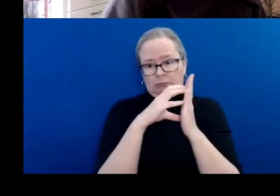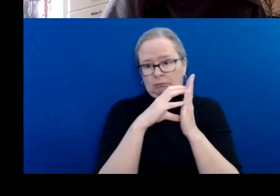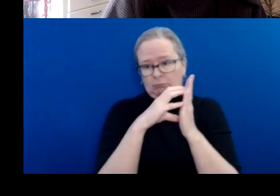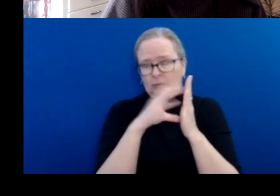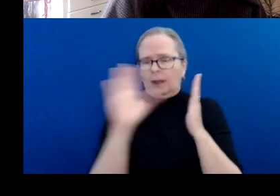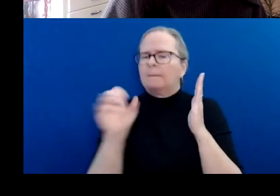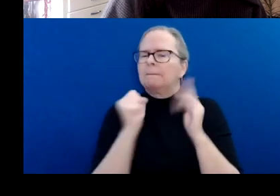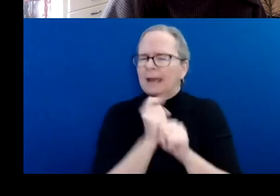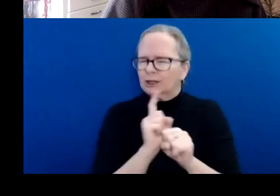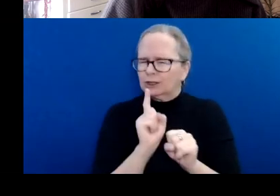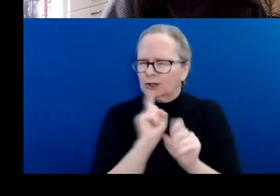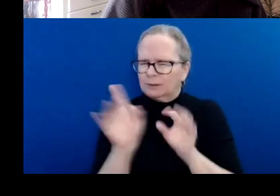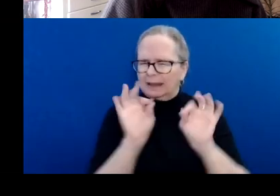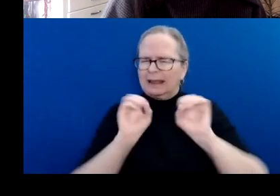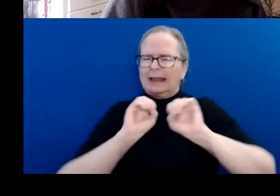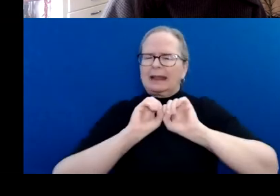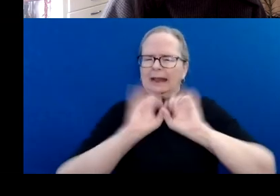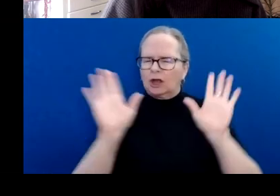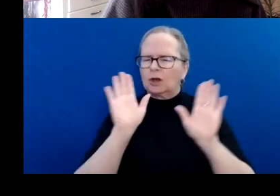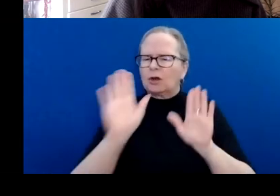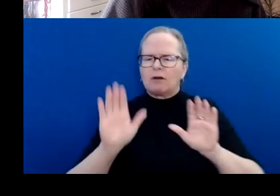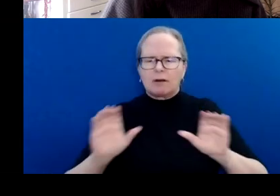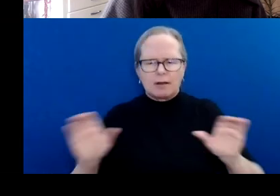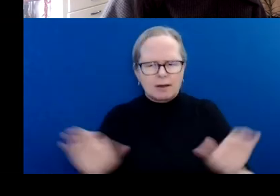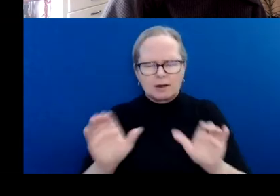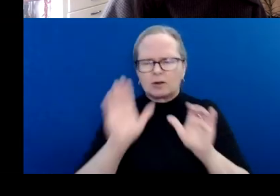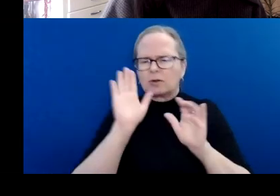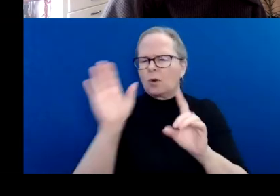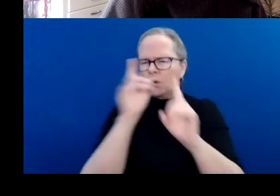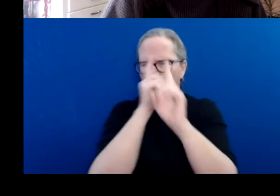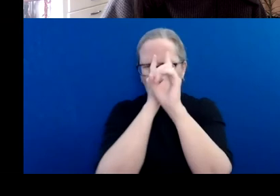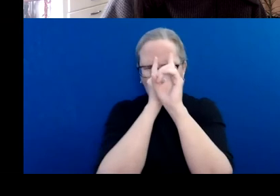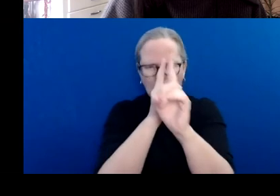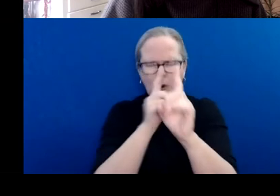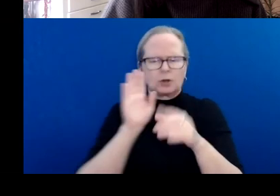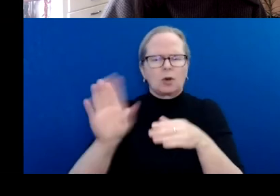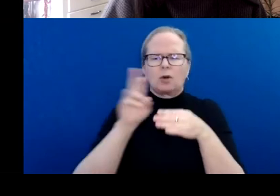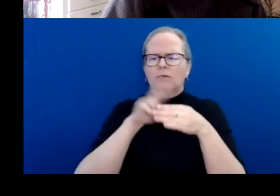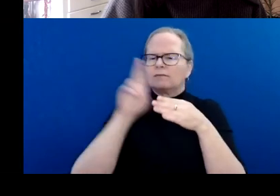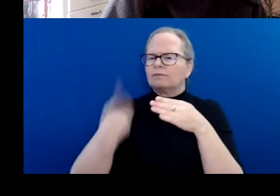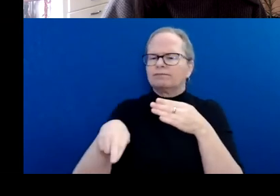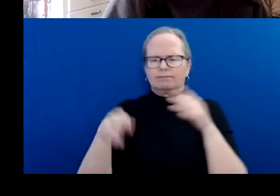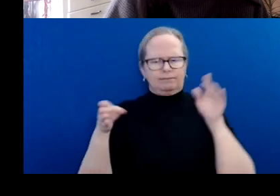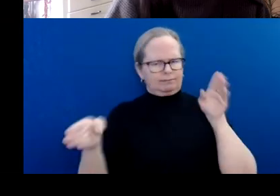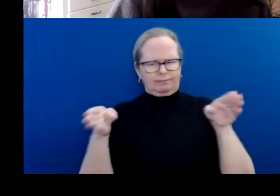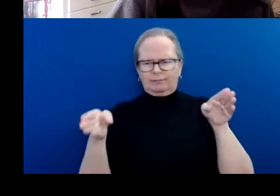activities, goals, and outcomes. And try to be straightforward and specific.